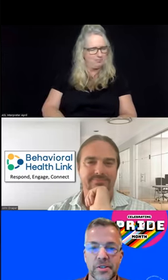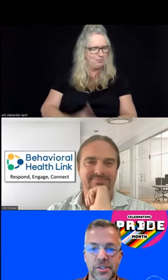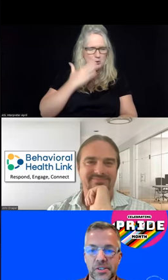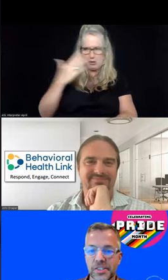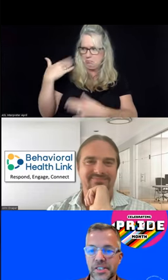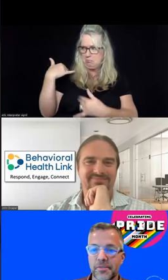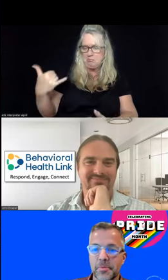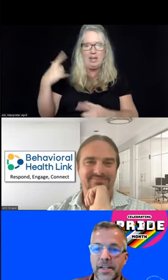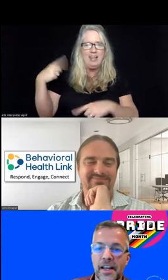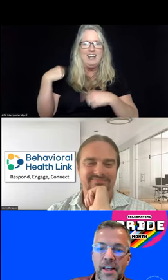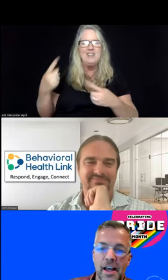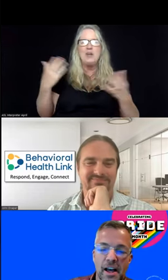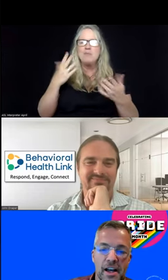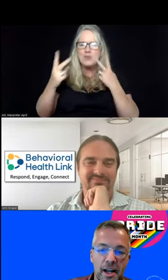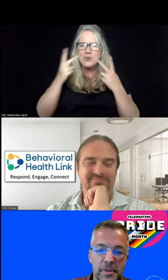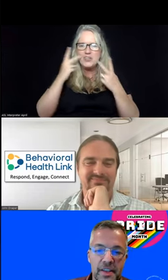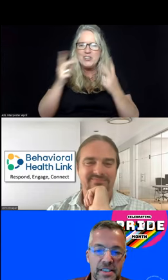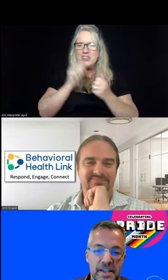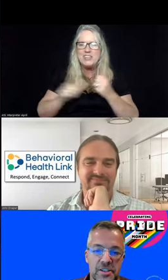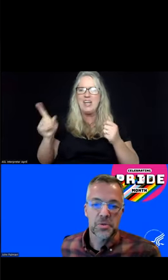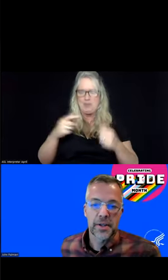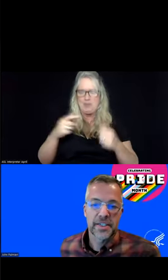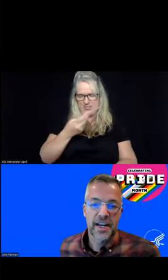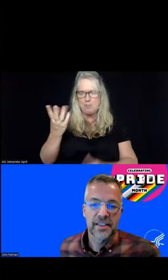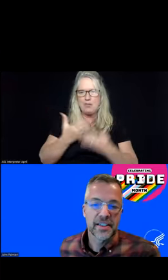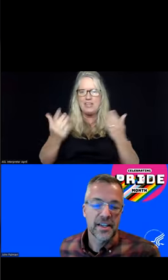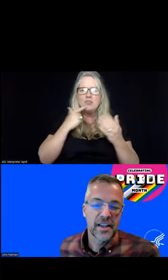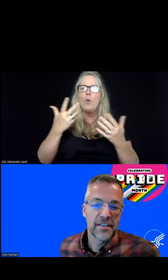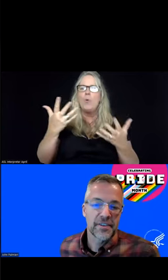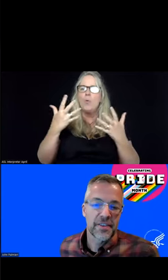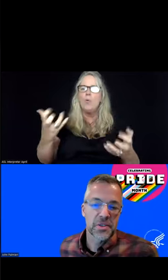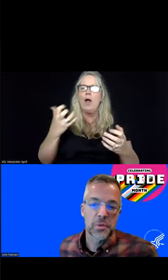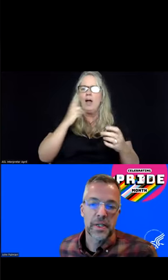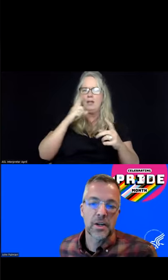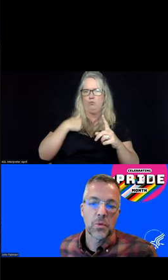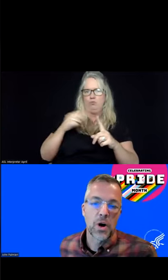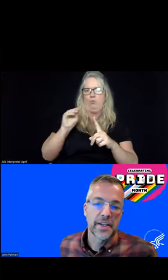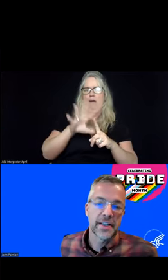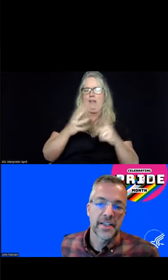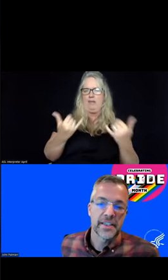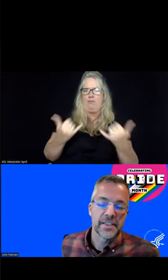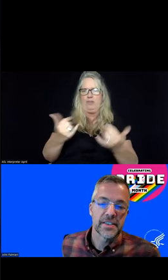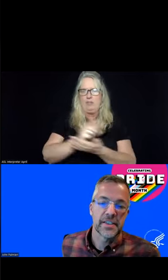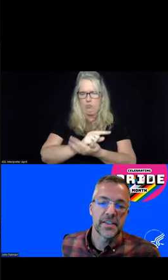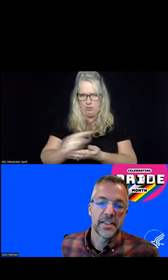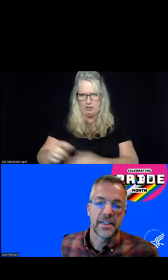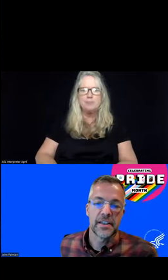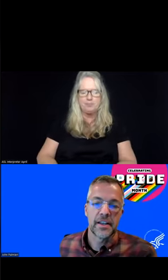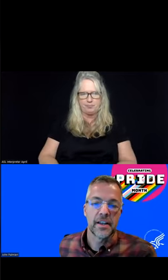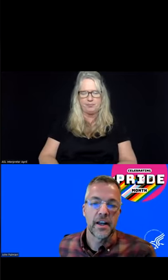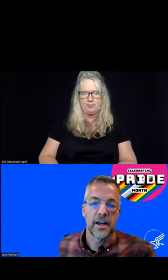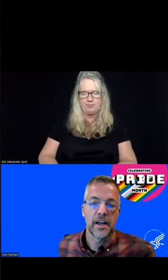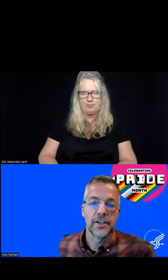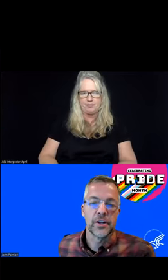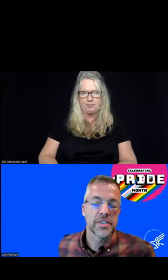a while, so it's good to see everybody. A couple of things that I just wanted to highlight for this week. One is the